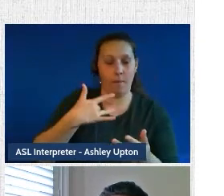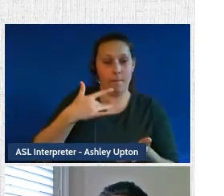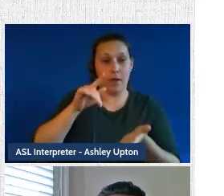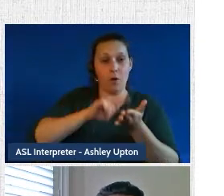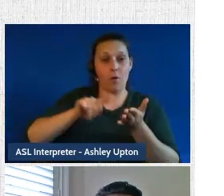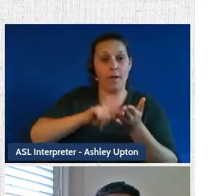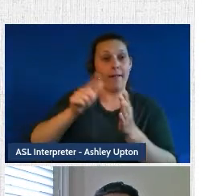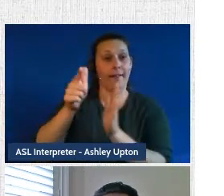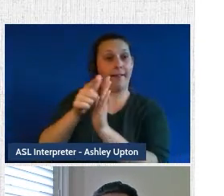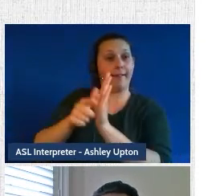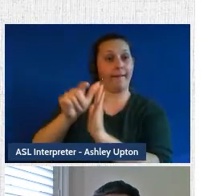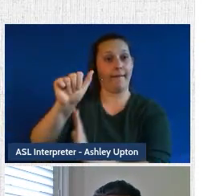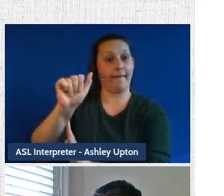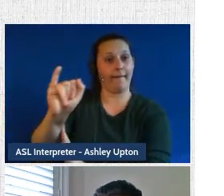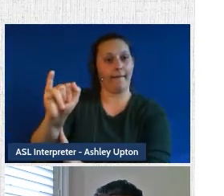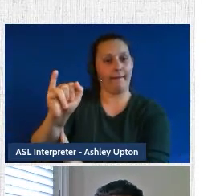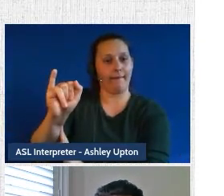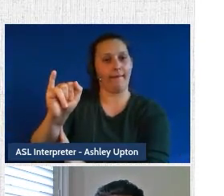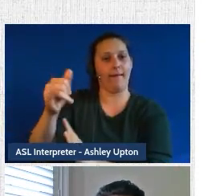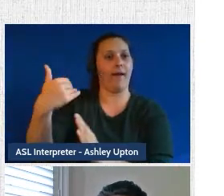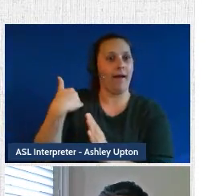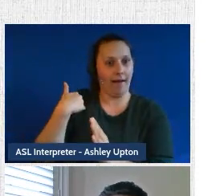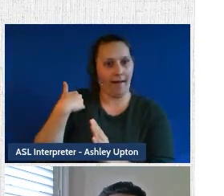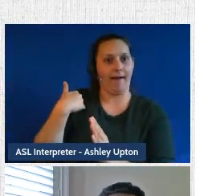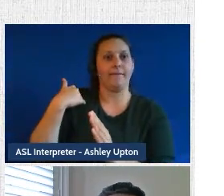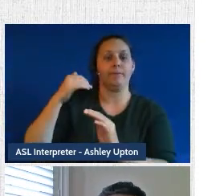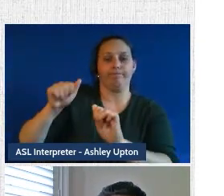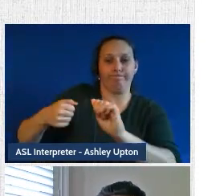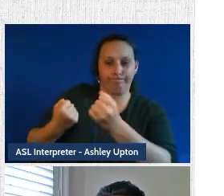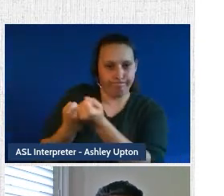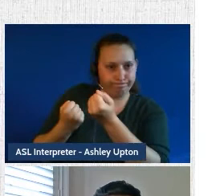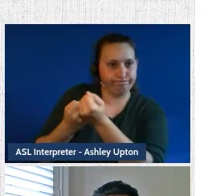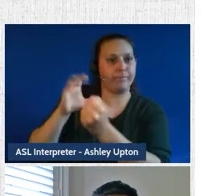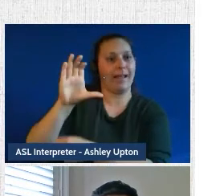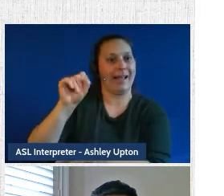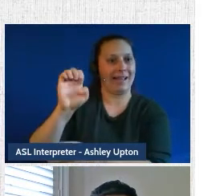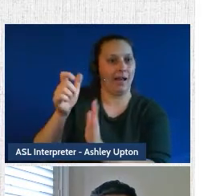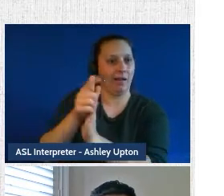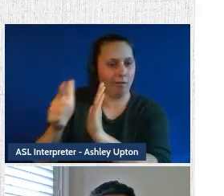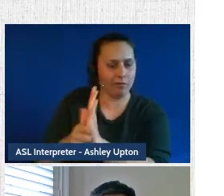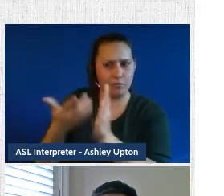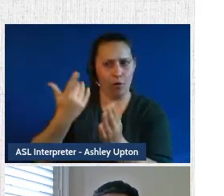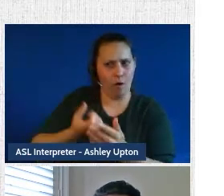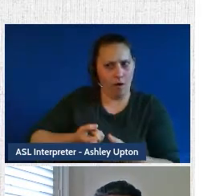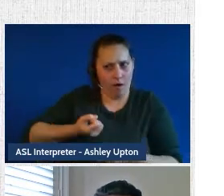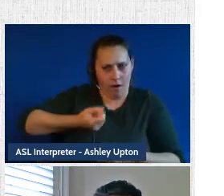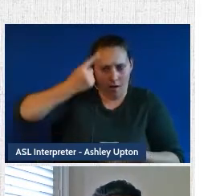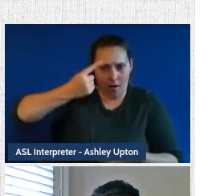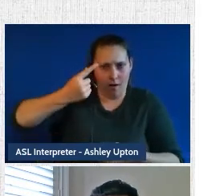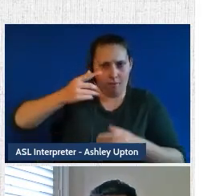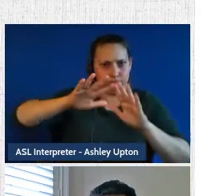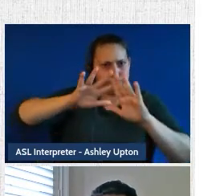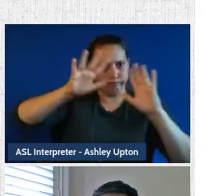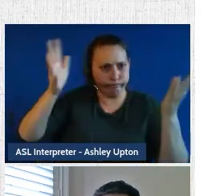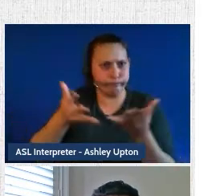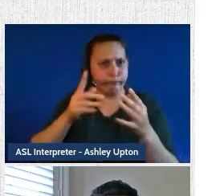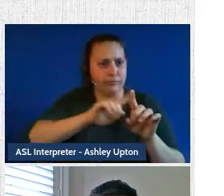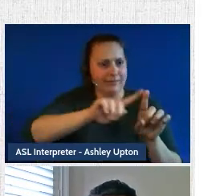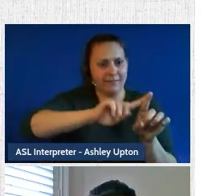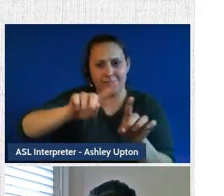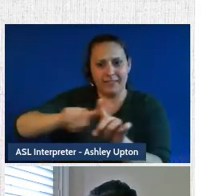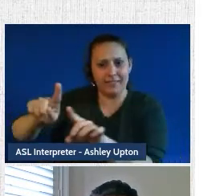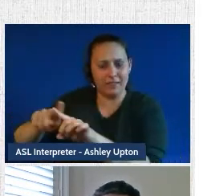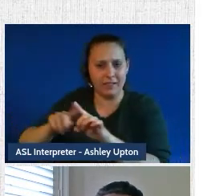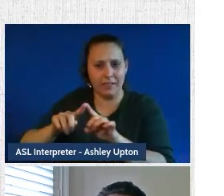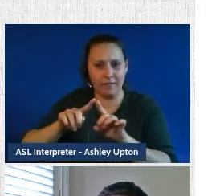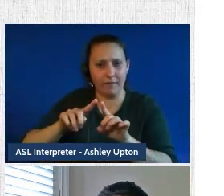AI is fundamentally grounded in case law. It is trying to understand and try to annotate a large domain of cases and look for